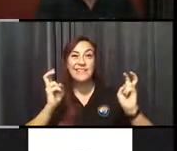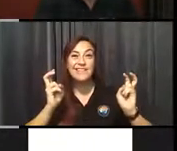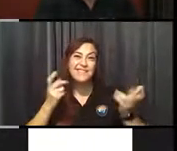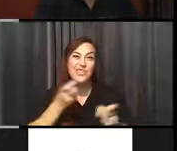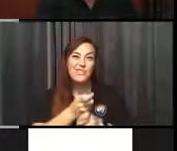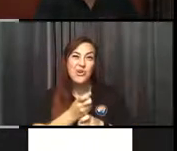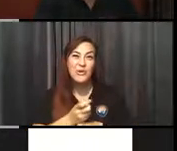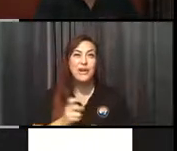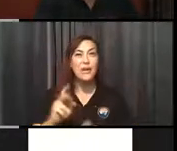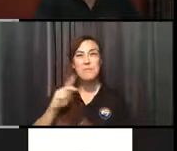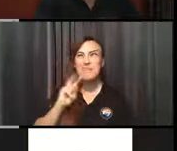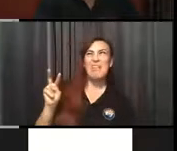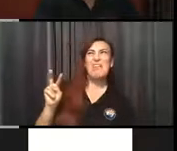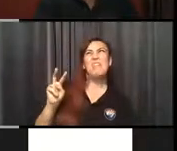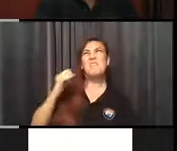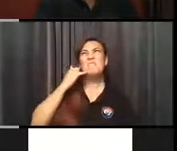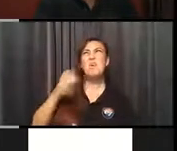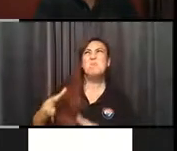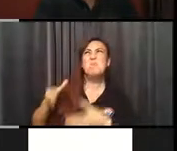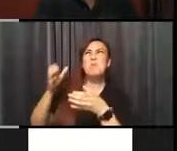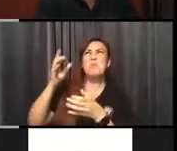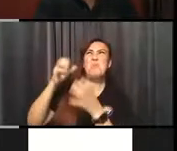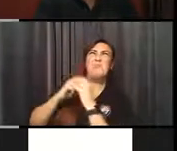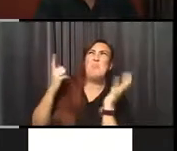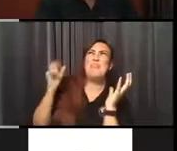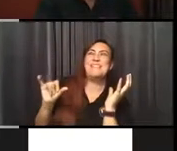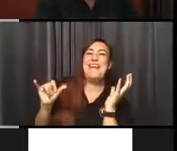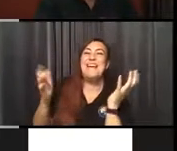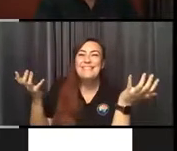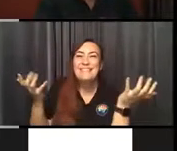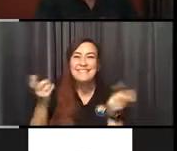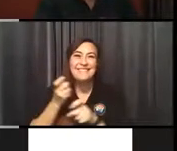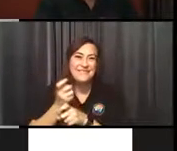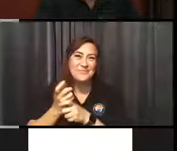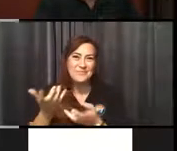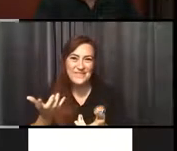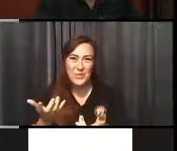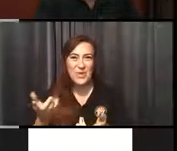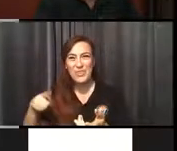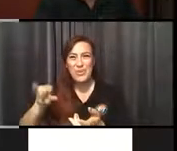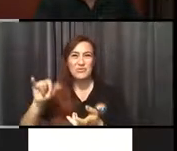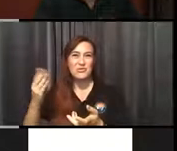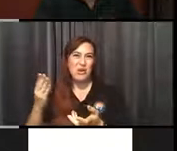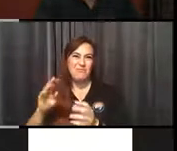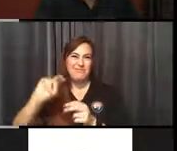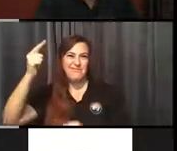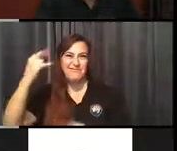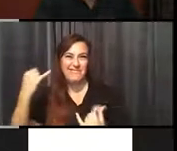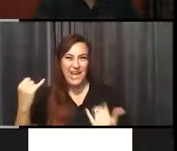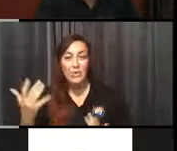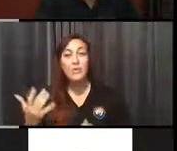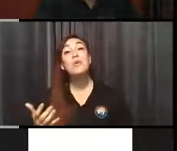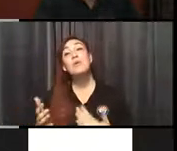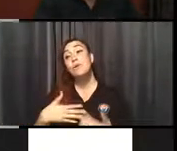So things like that. We do things in demand. We help people in, I've helped people recently get their CNA for